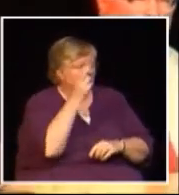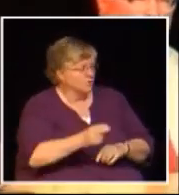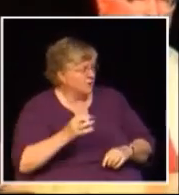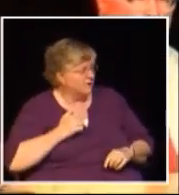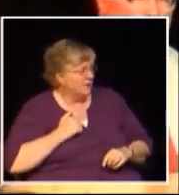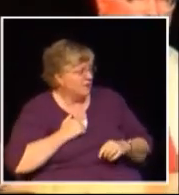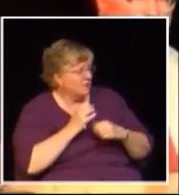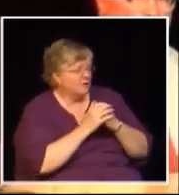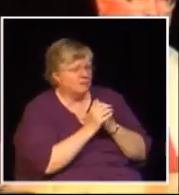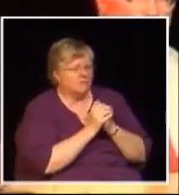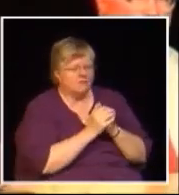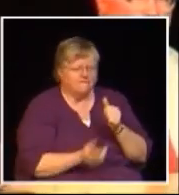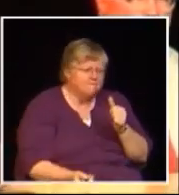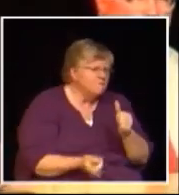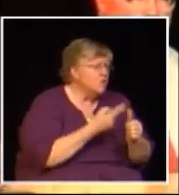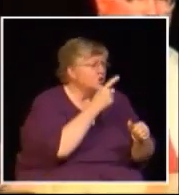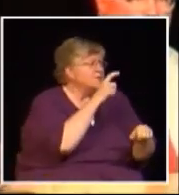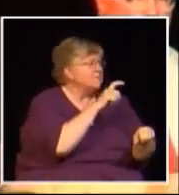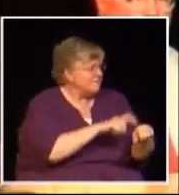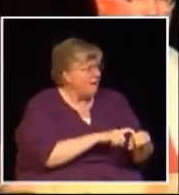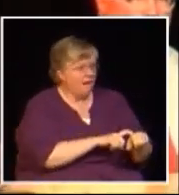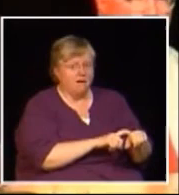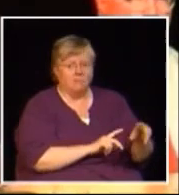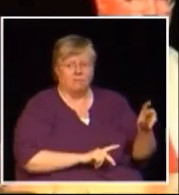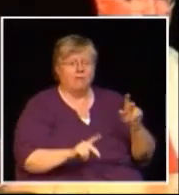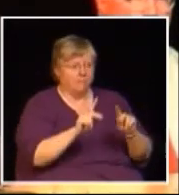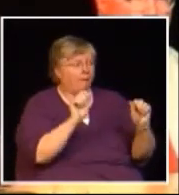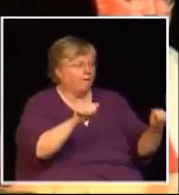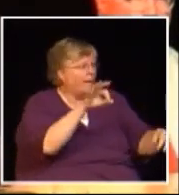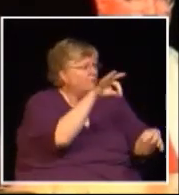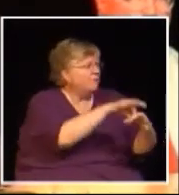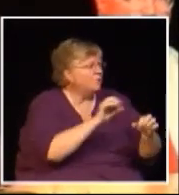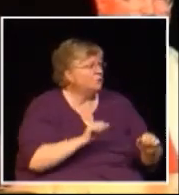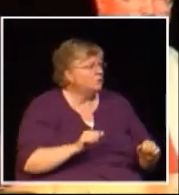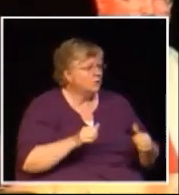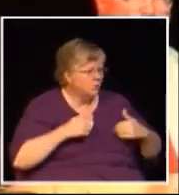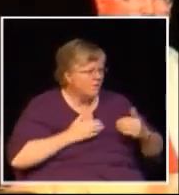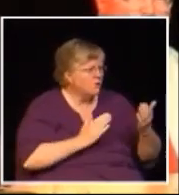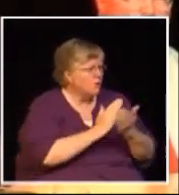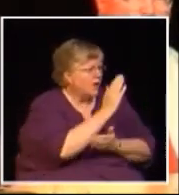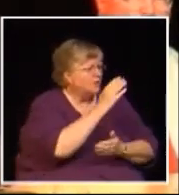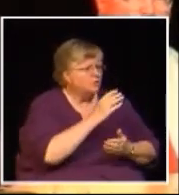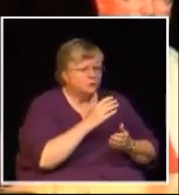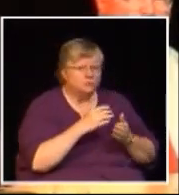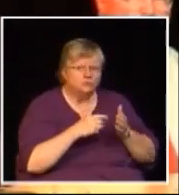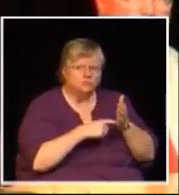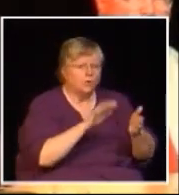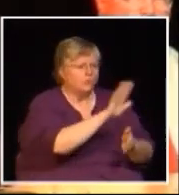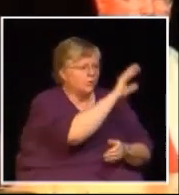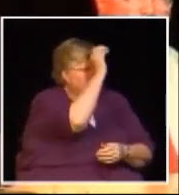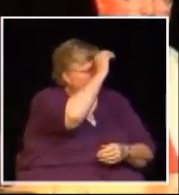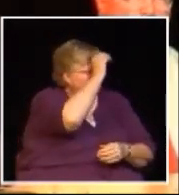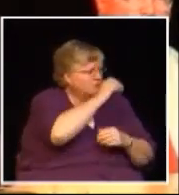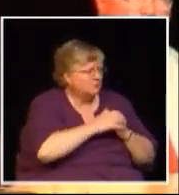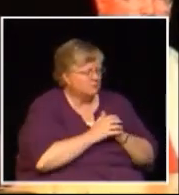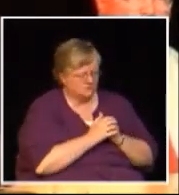watching because for the first time anywhere in this country the people in fact have a voice now if we